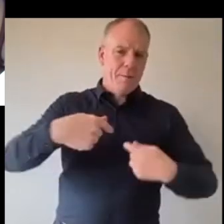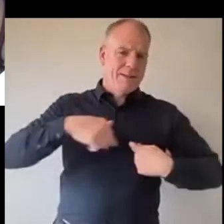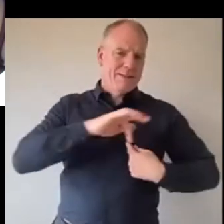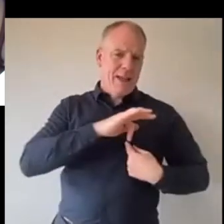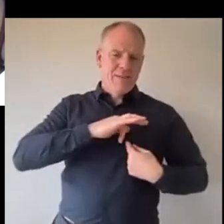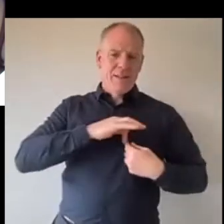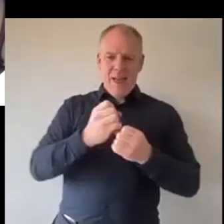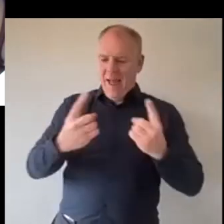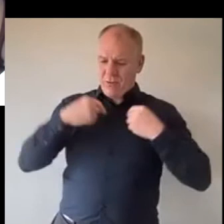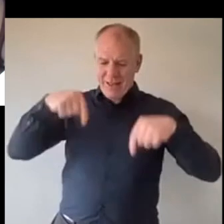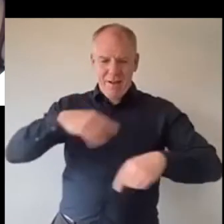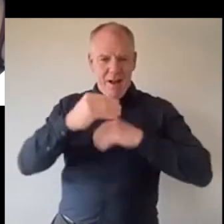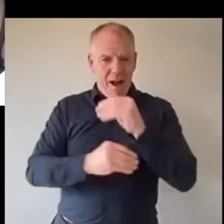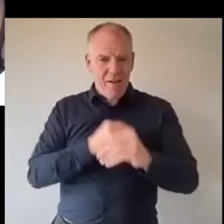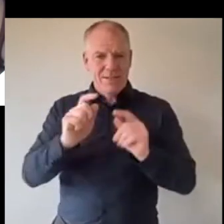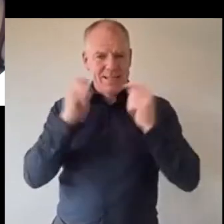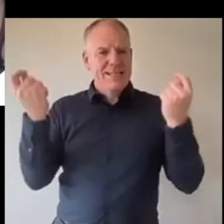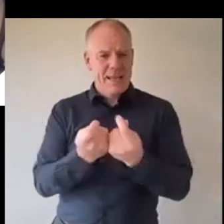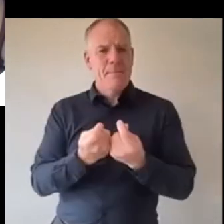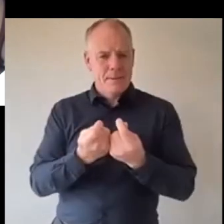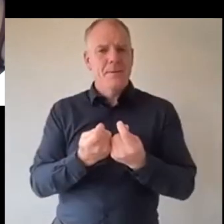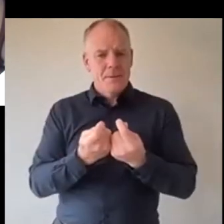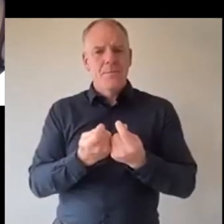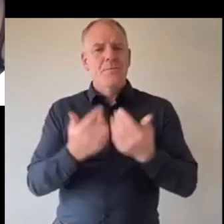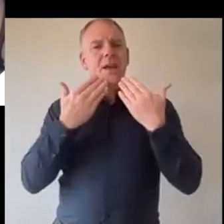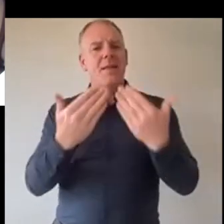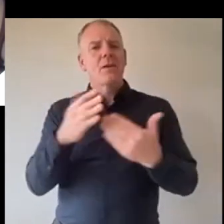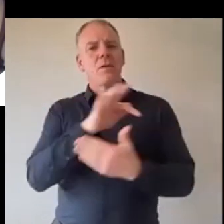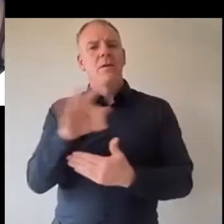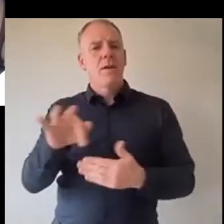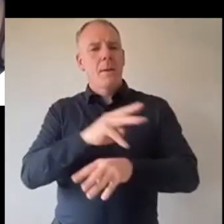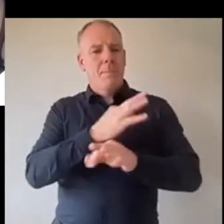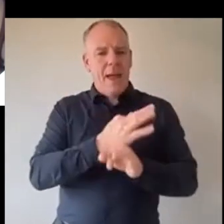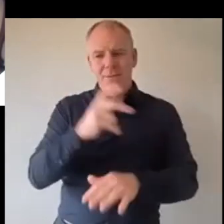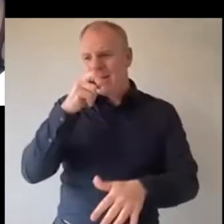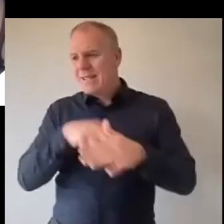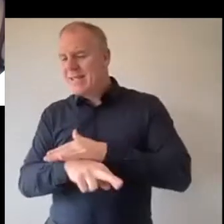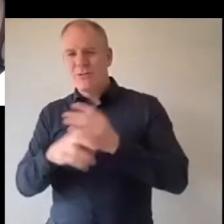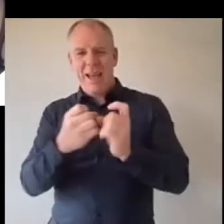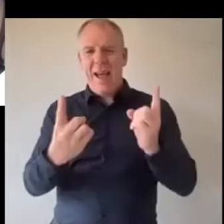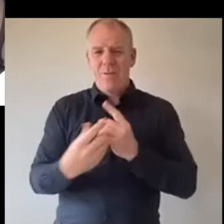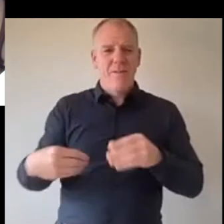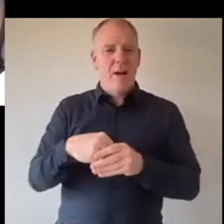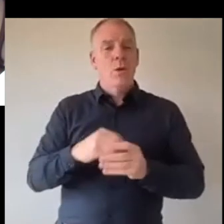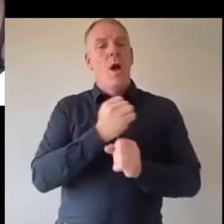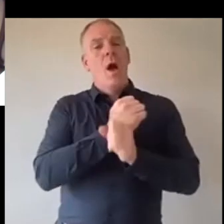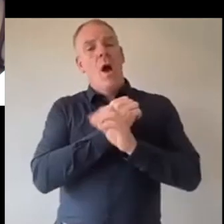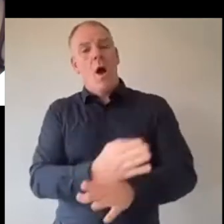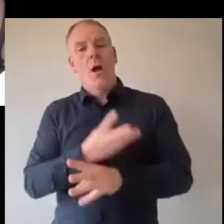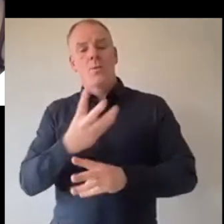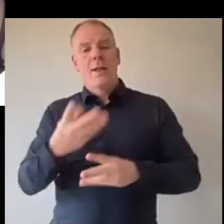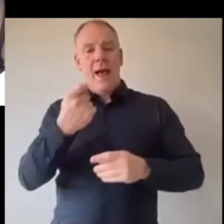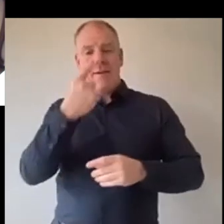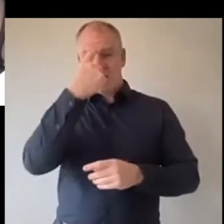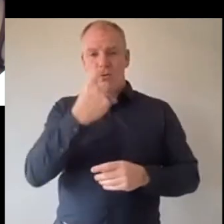everyone here um on the team and also thank you from from your parents your teachers and everyone so you'll all get a sculpture designed